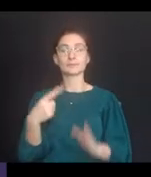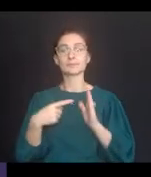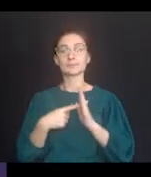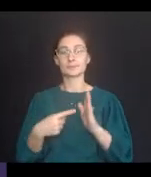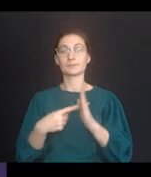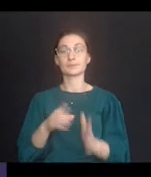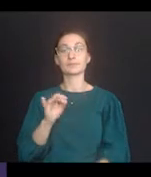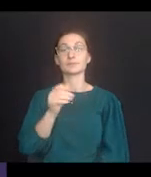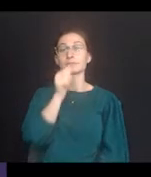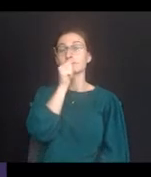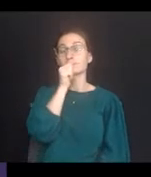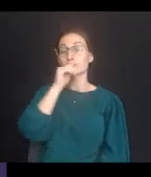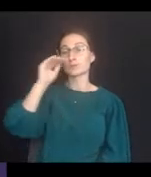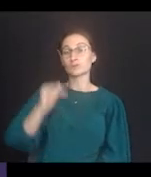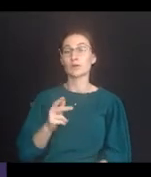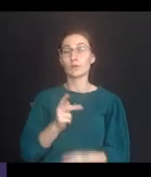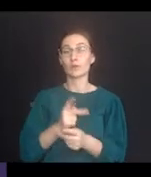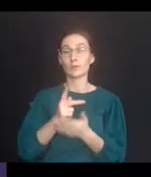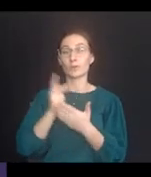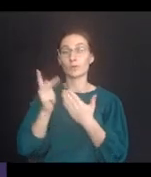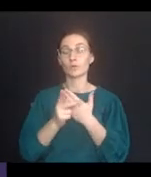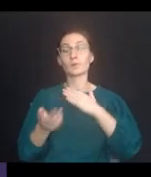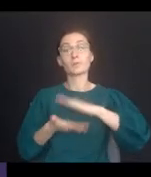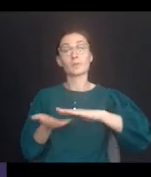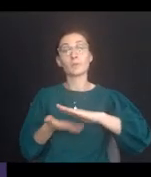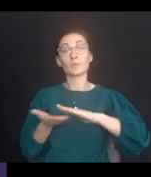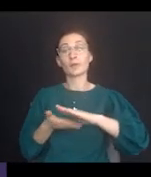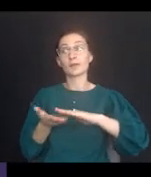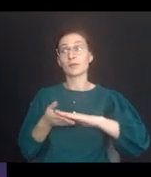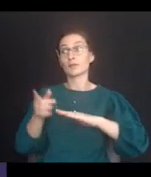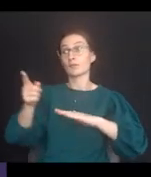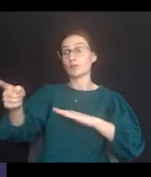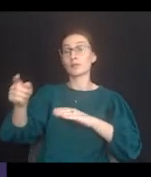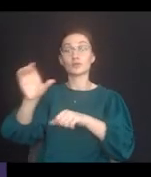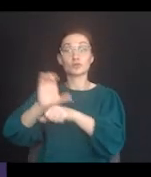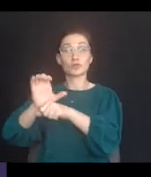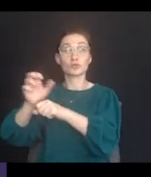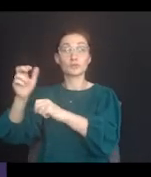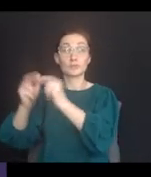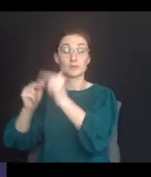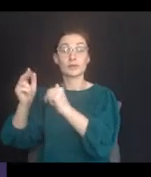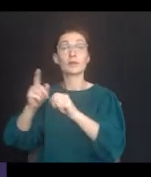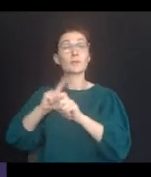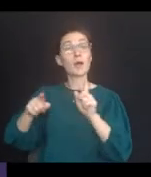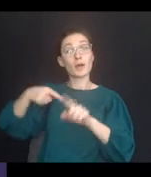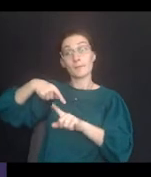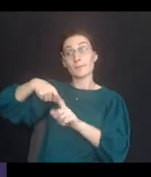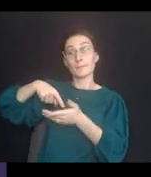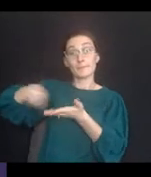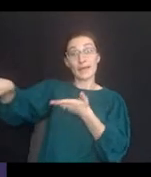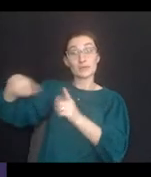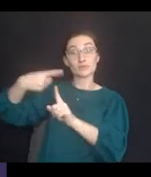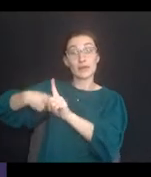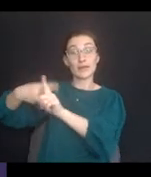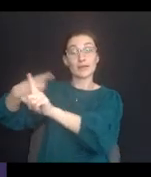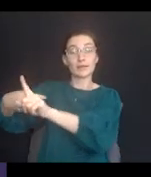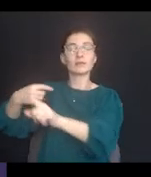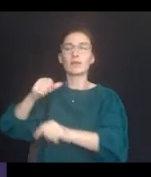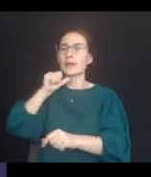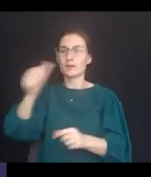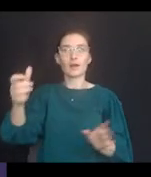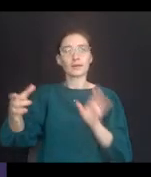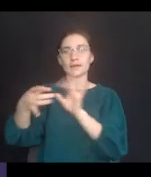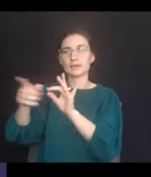So for example, if a private child care program is operated out of a church, pays rent to the church, and has no other